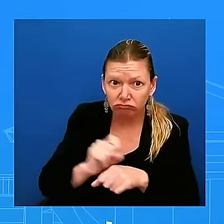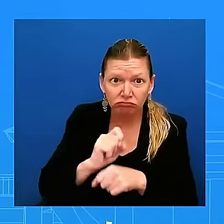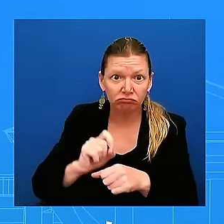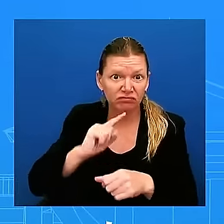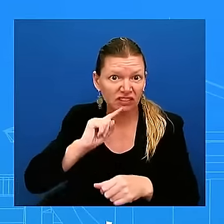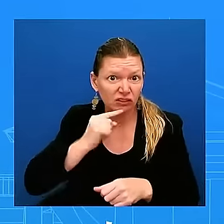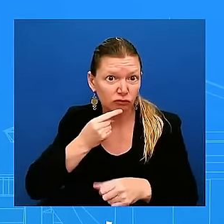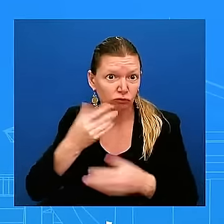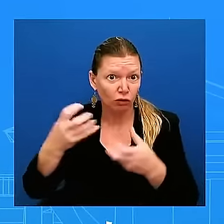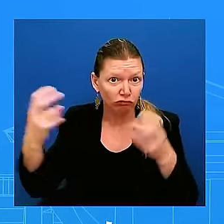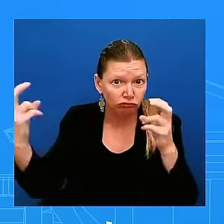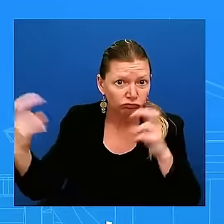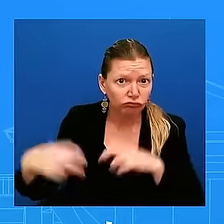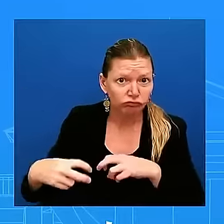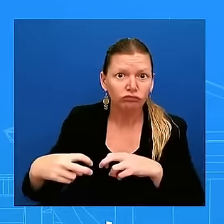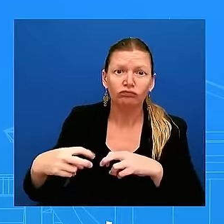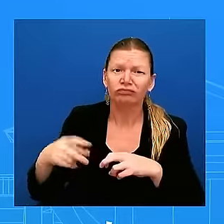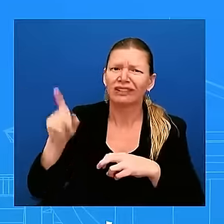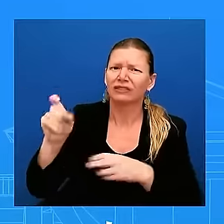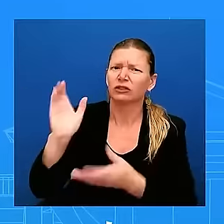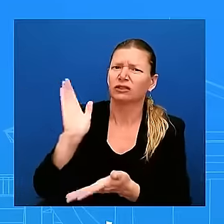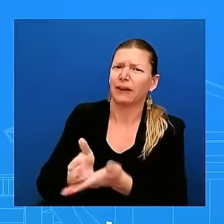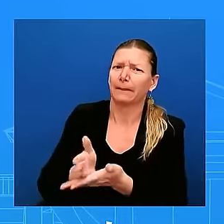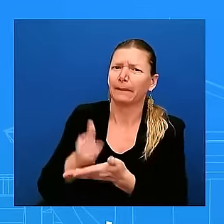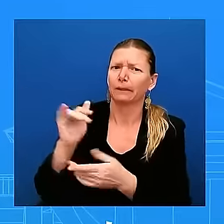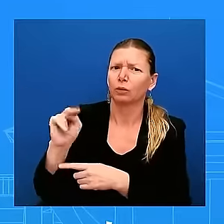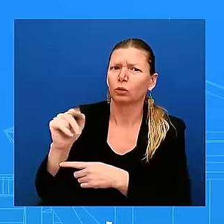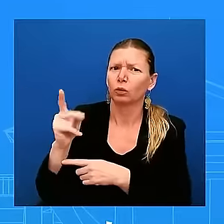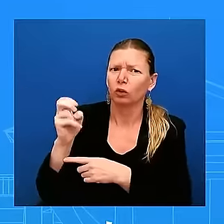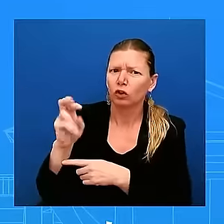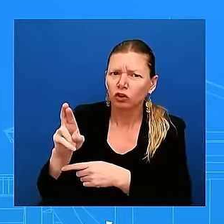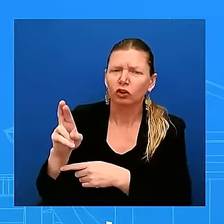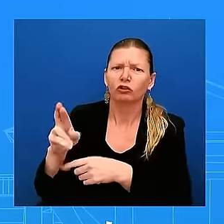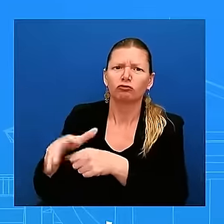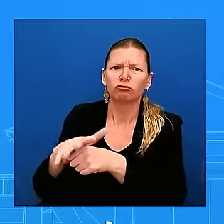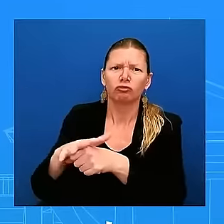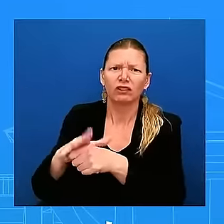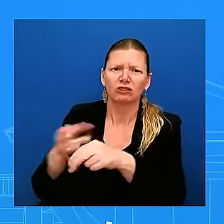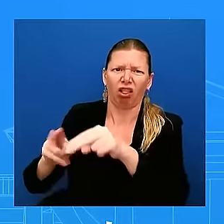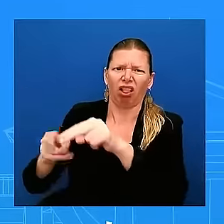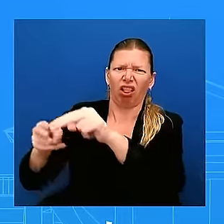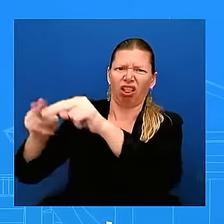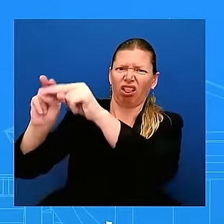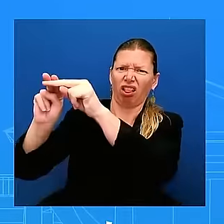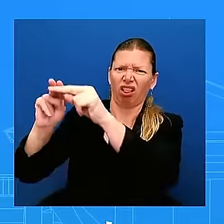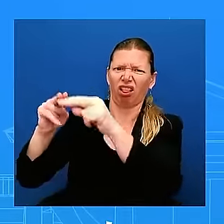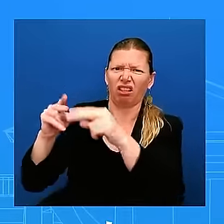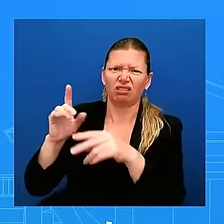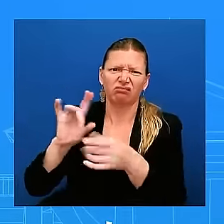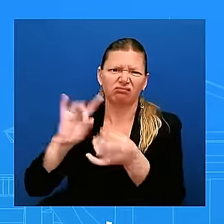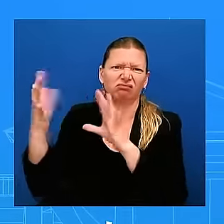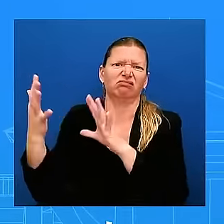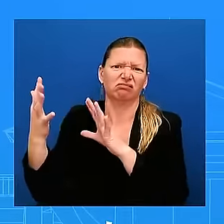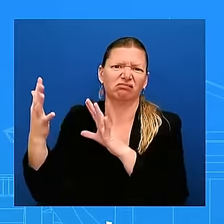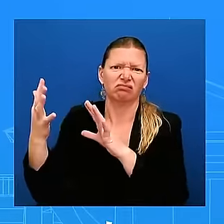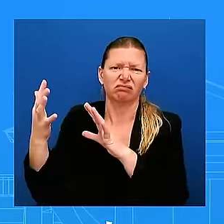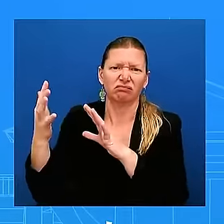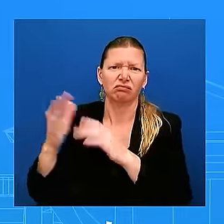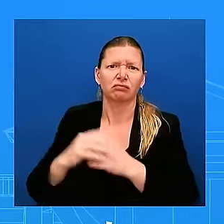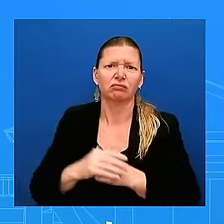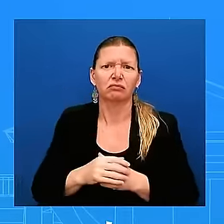and then on domestic matters first of all have any figures from ohio ask the administration for any help or assistance